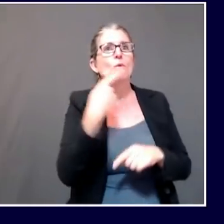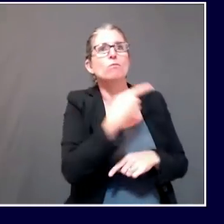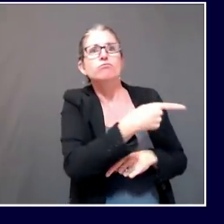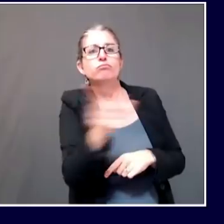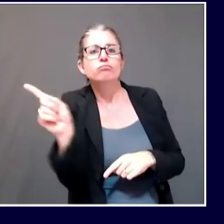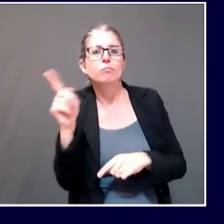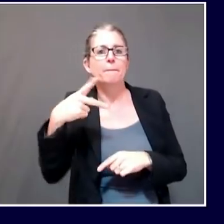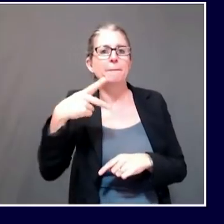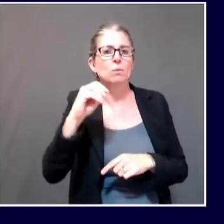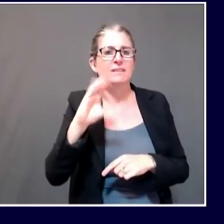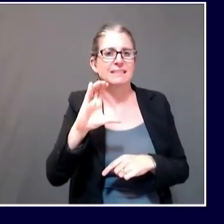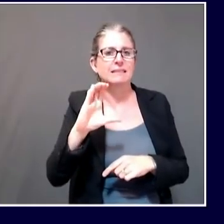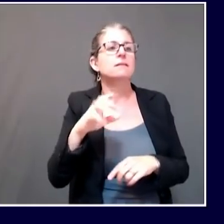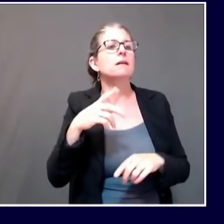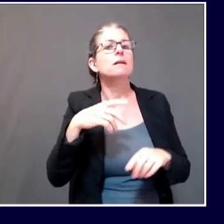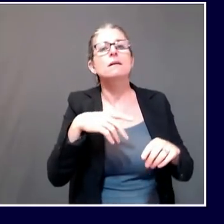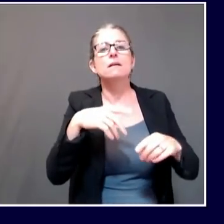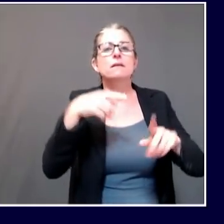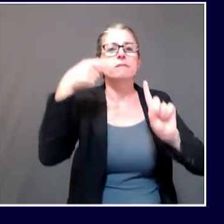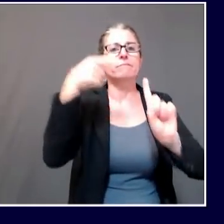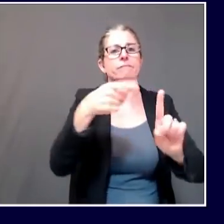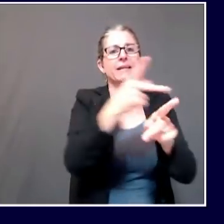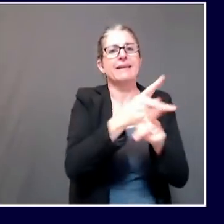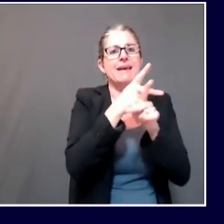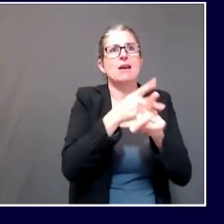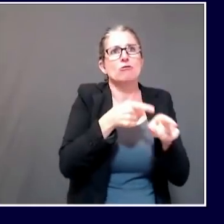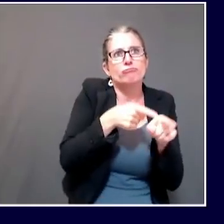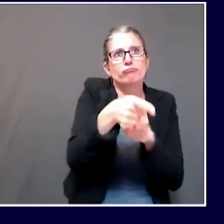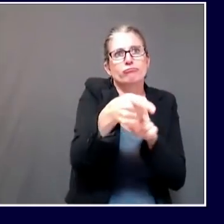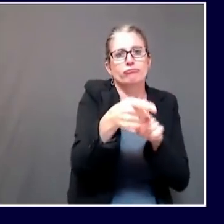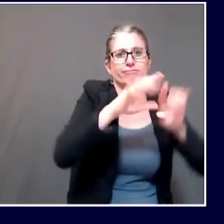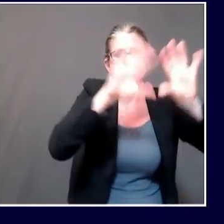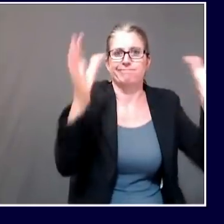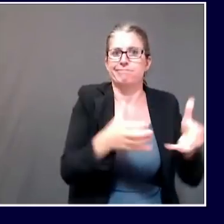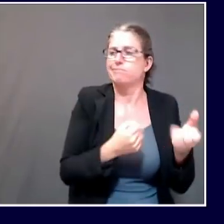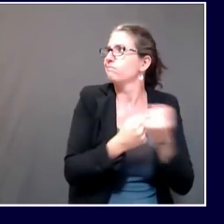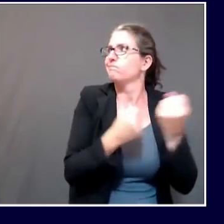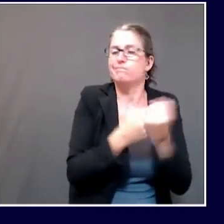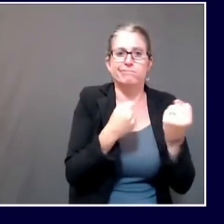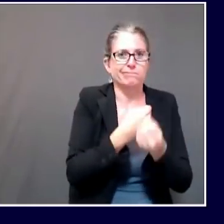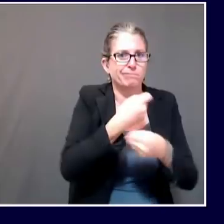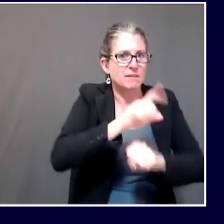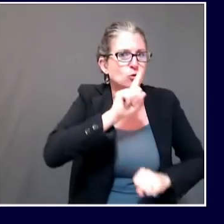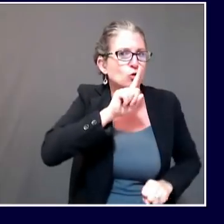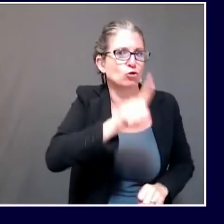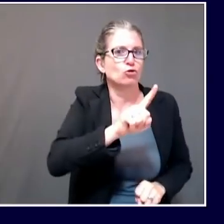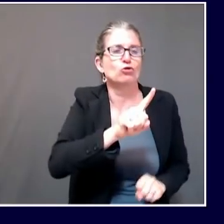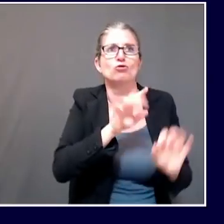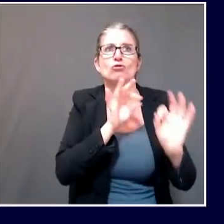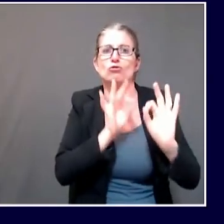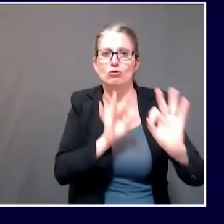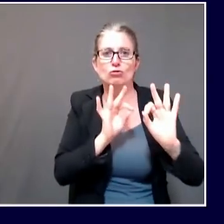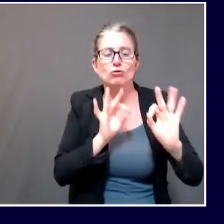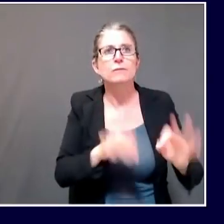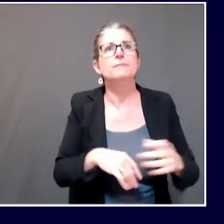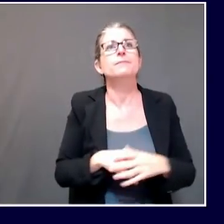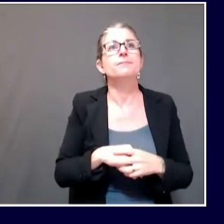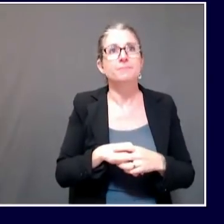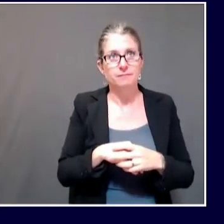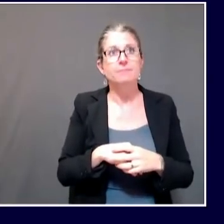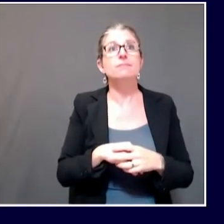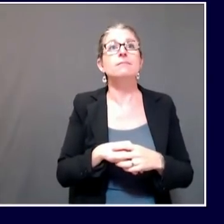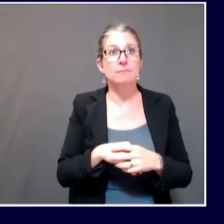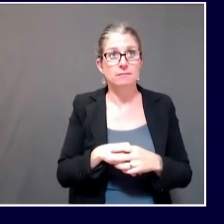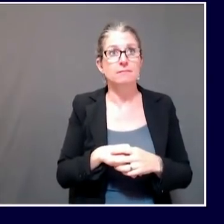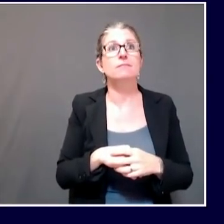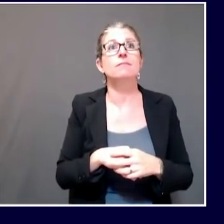stand by to offer universal testing of nursing facility staff and residents through our state lab in the event of a single confirmed case.